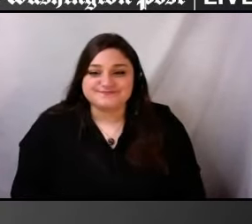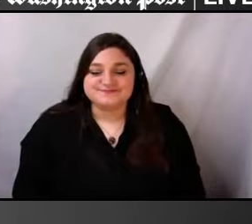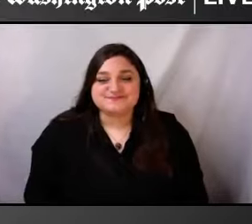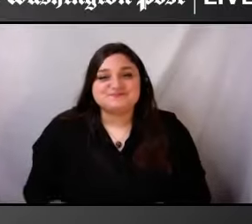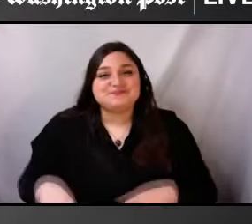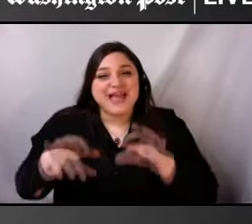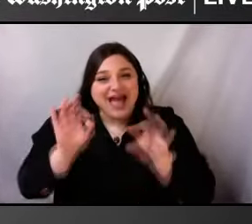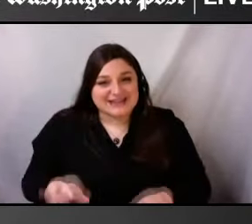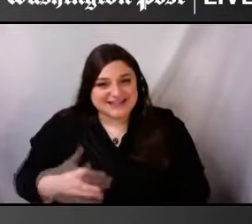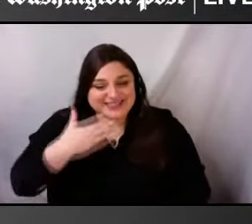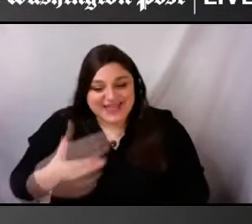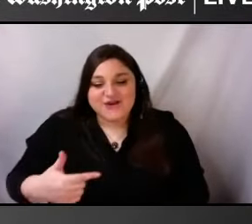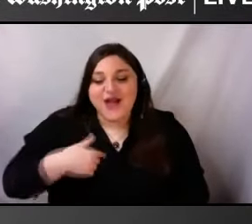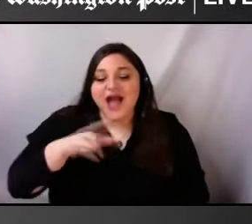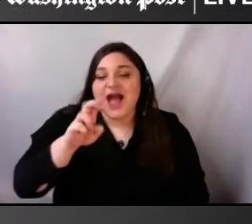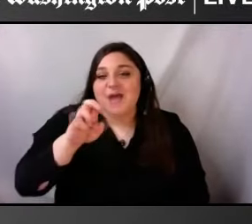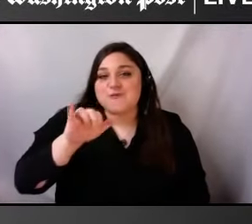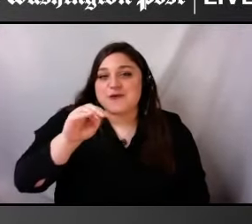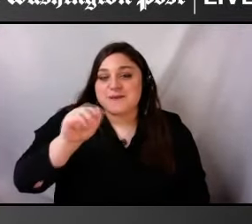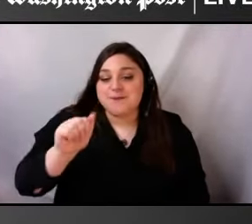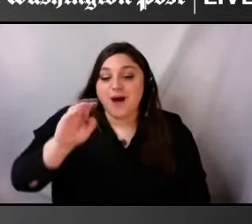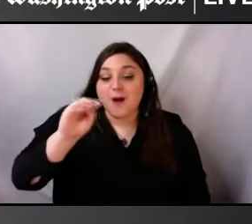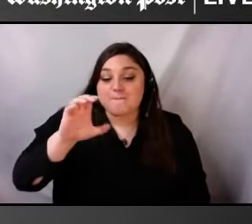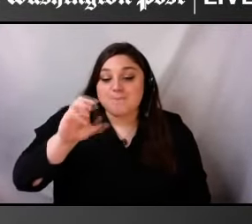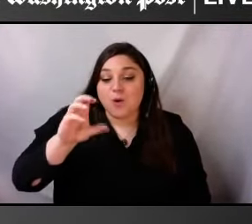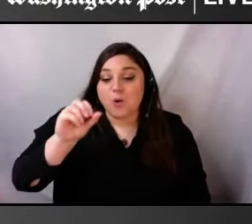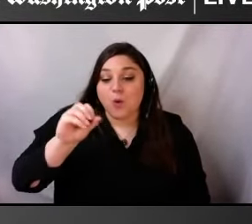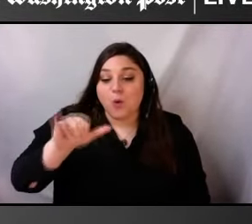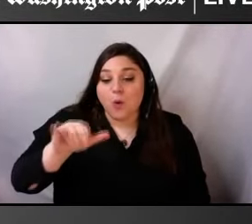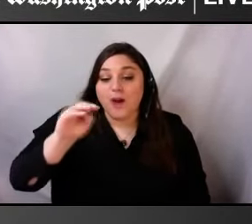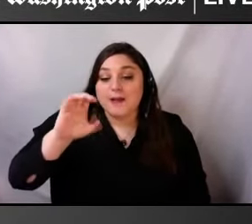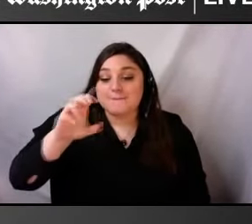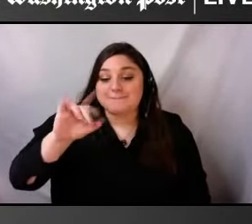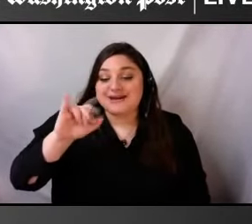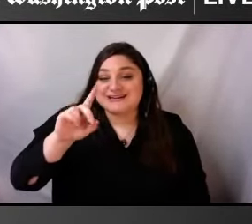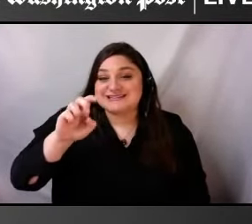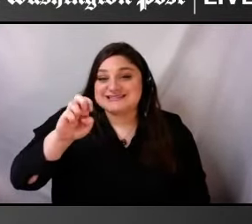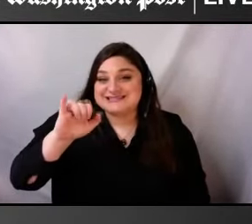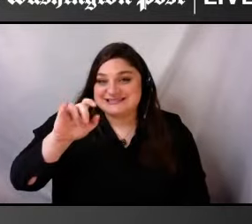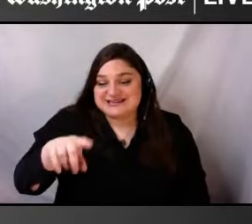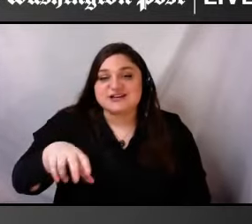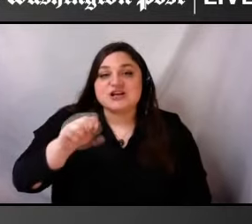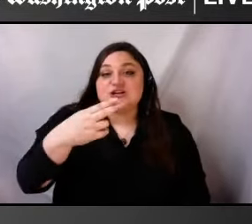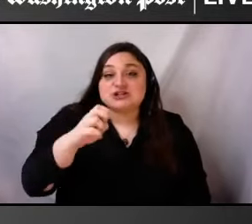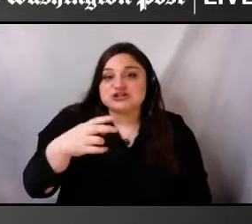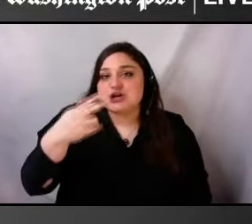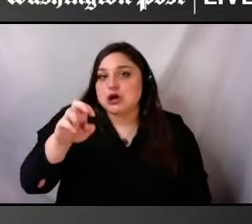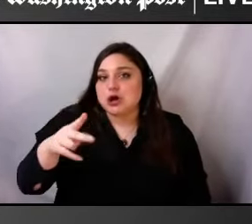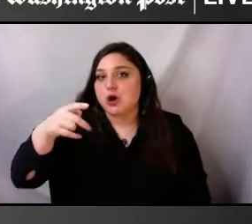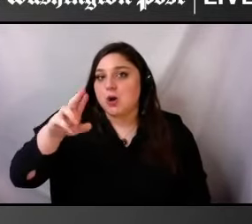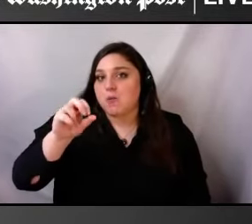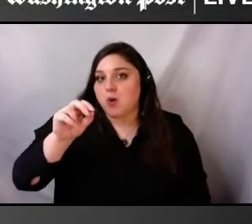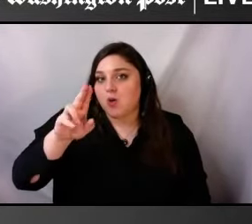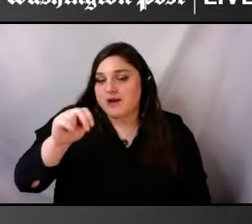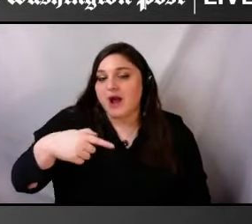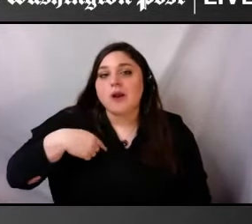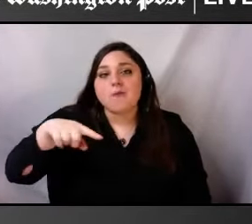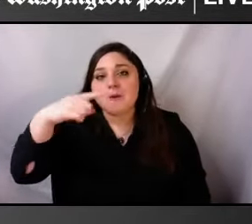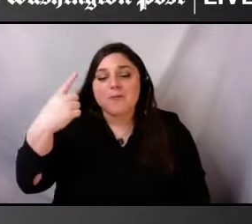McCoy-McDeed. I use she, her pronouns. And I am a Black American woman with a light complexion.